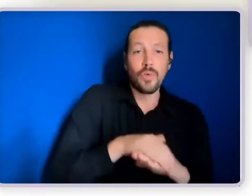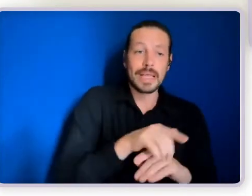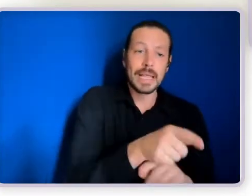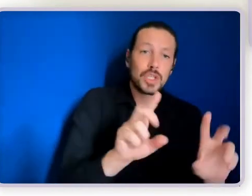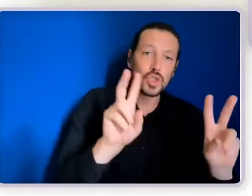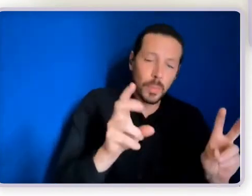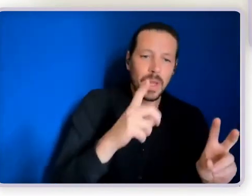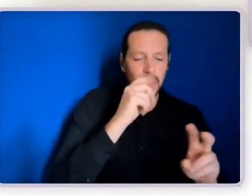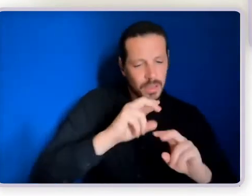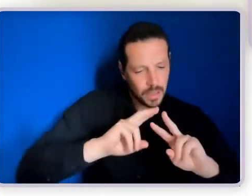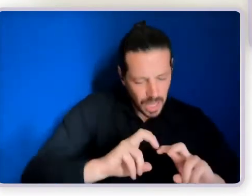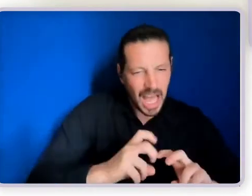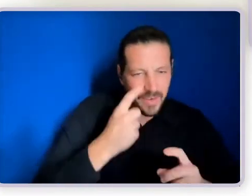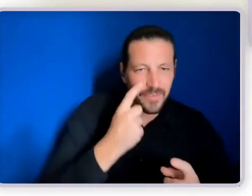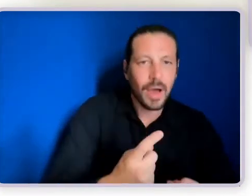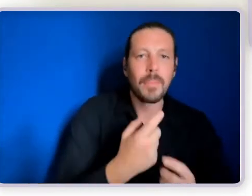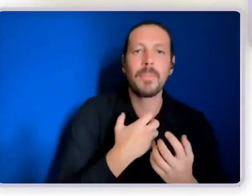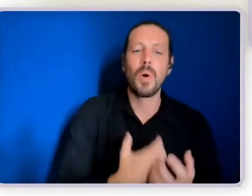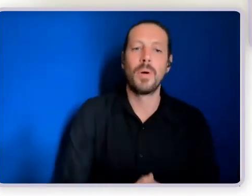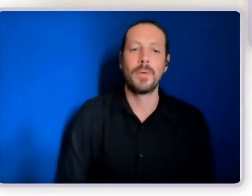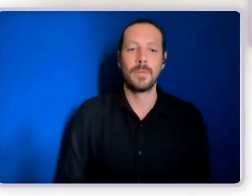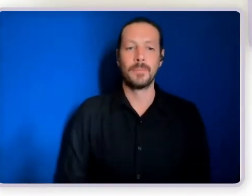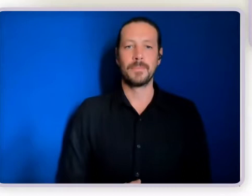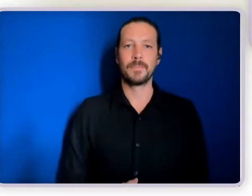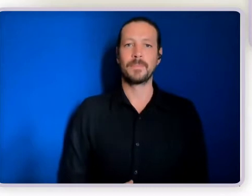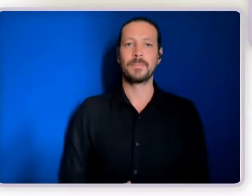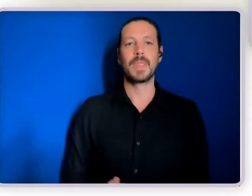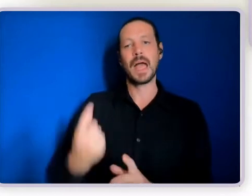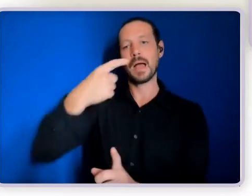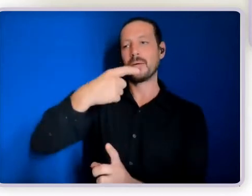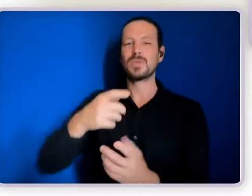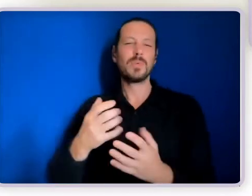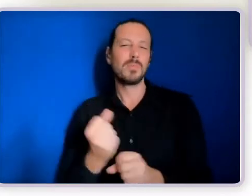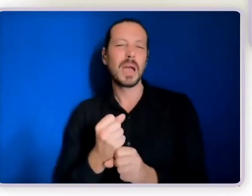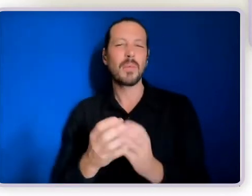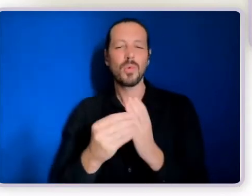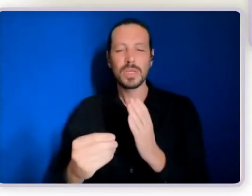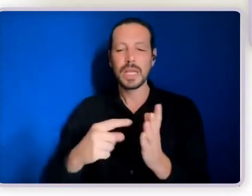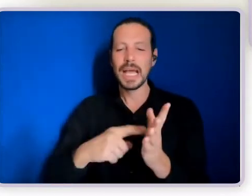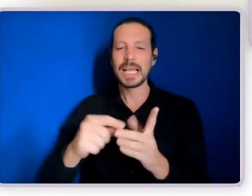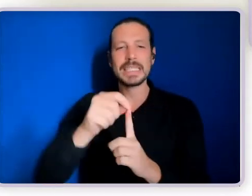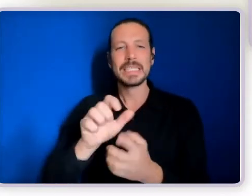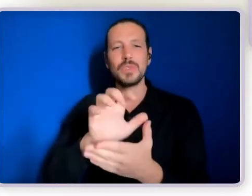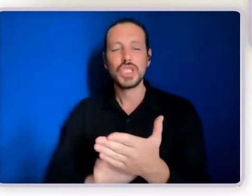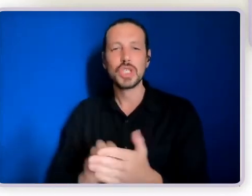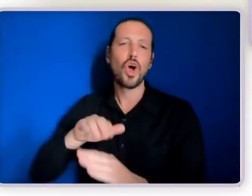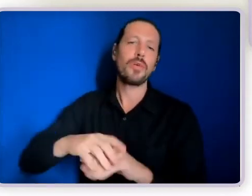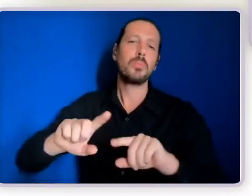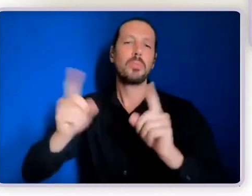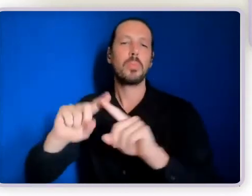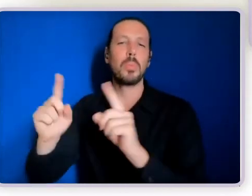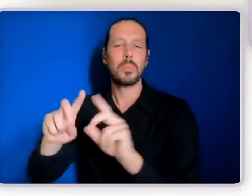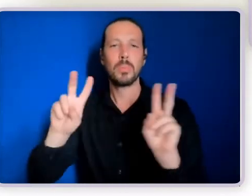recently, we've developing tip sheets around, again, certain topics. We have a website. We do personalised